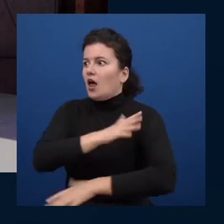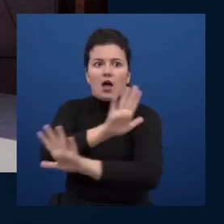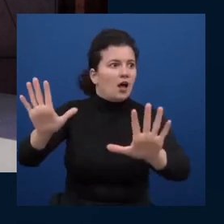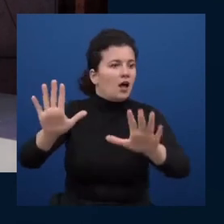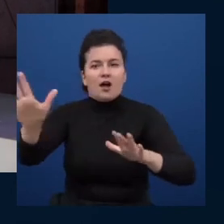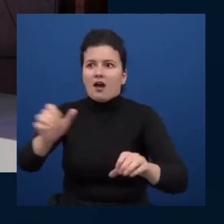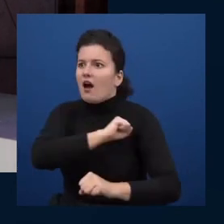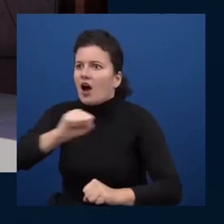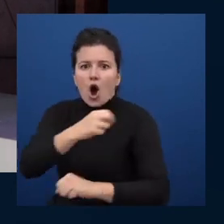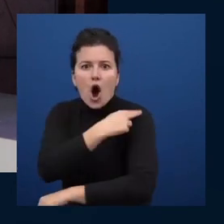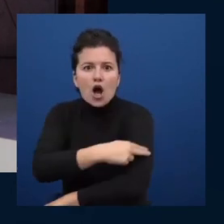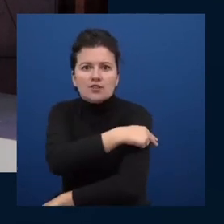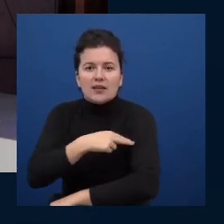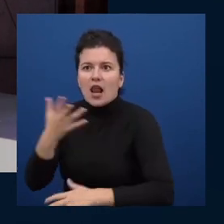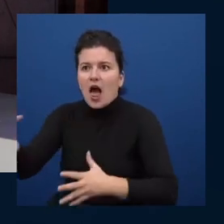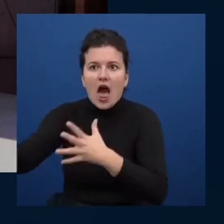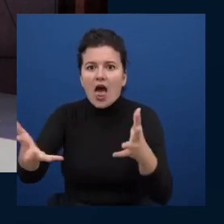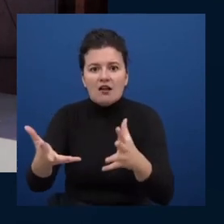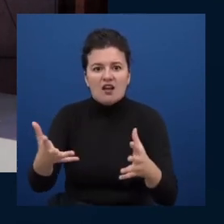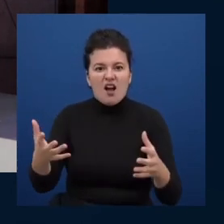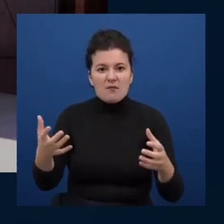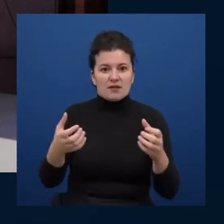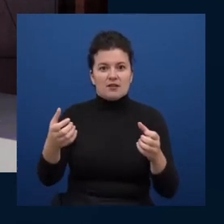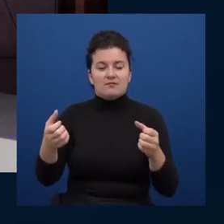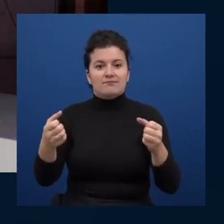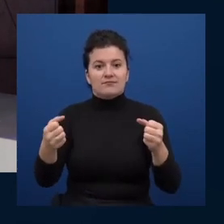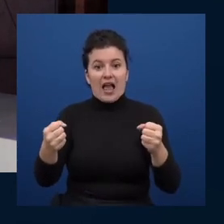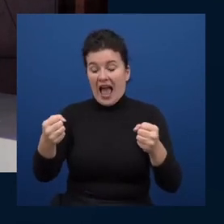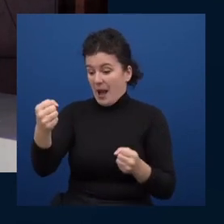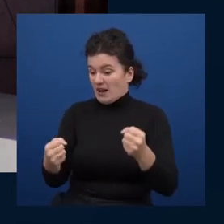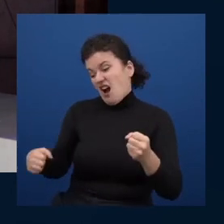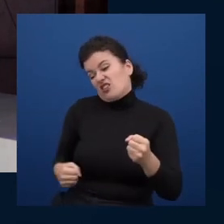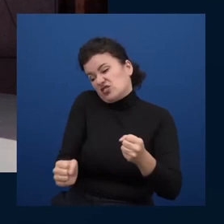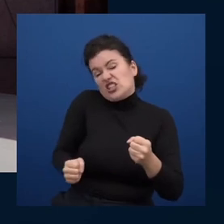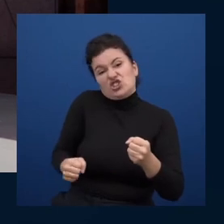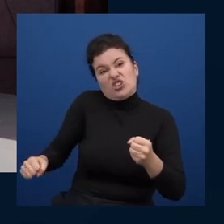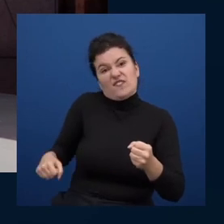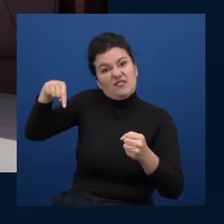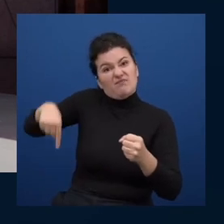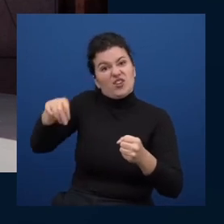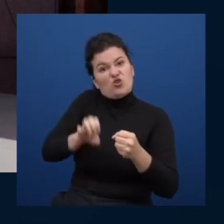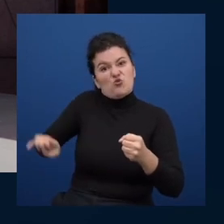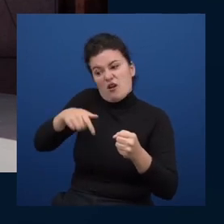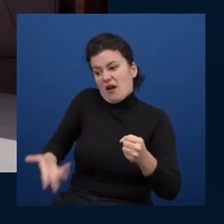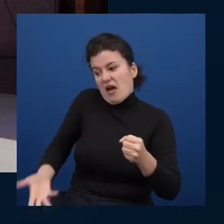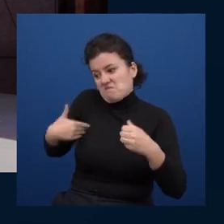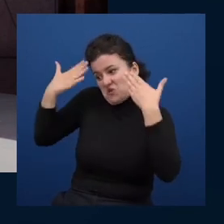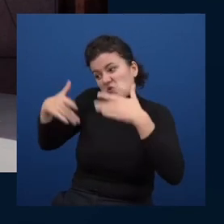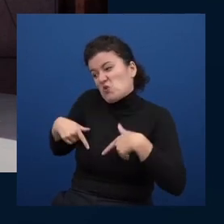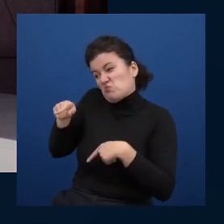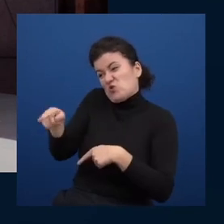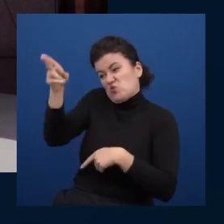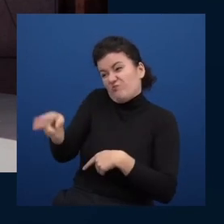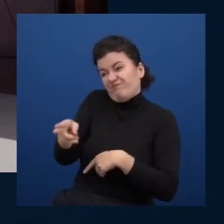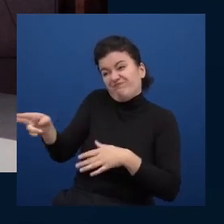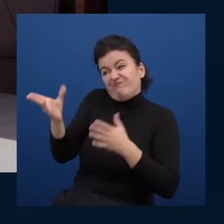them to the hospital oh this car only does stick shift well you're gonna die i never learned how to drive a stick shift all right so then the